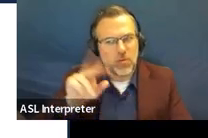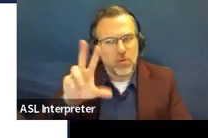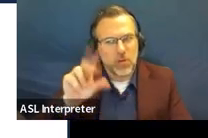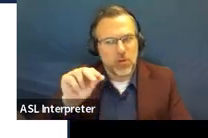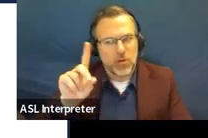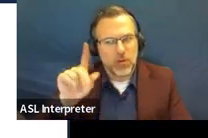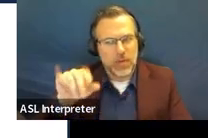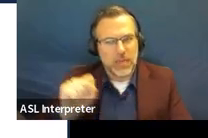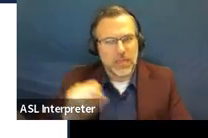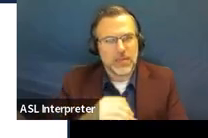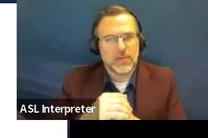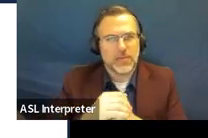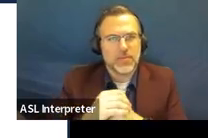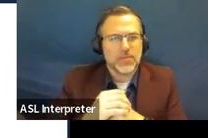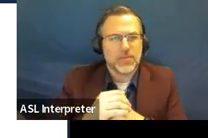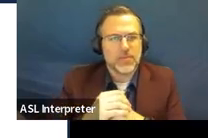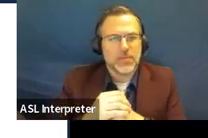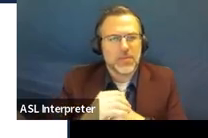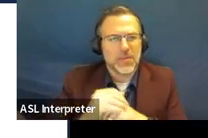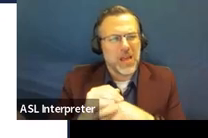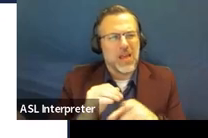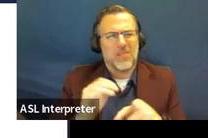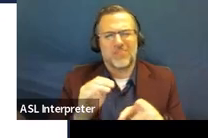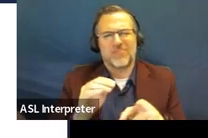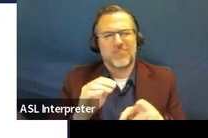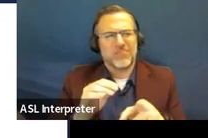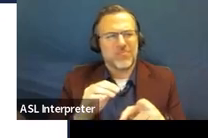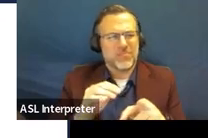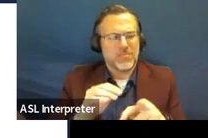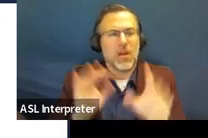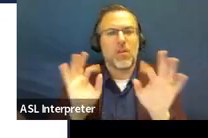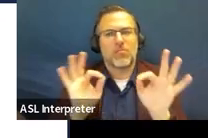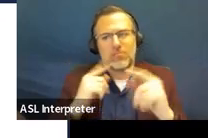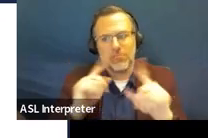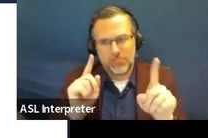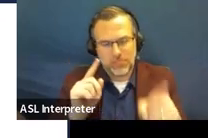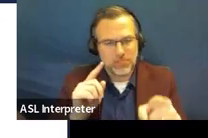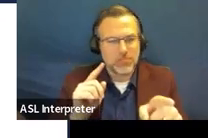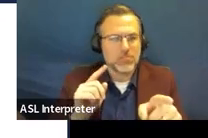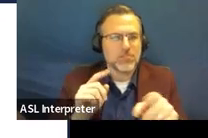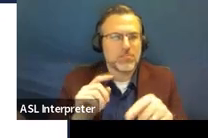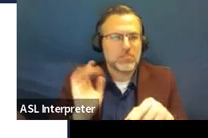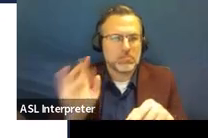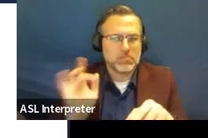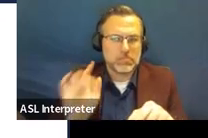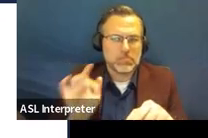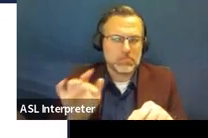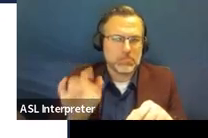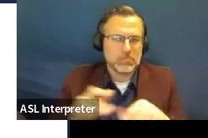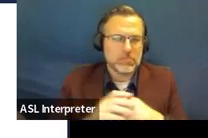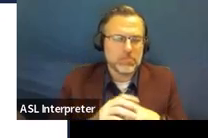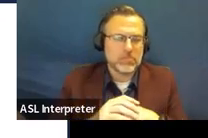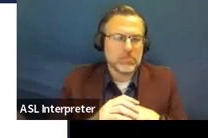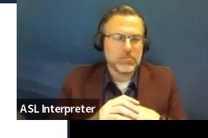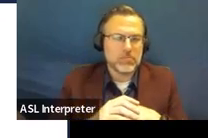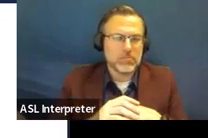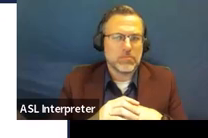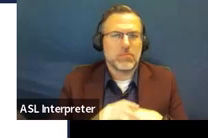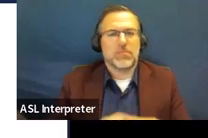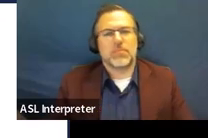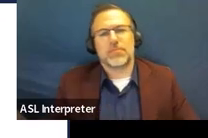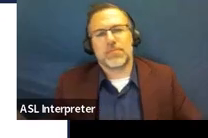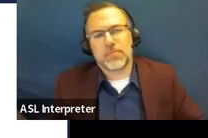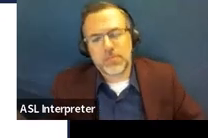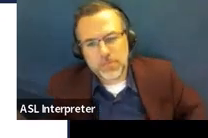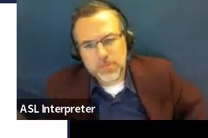Oh, that did not copyright. Oh, yes, it did. There we go. Sorry. I'm going to click all the way through this because I